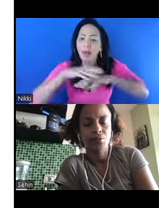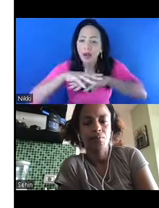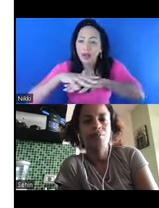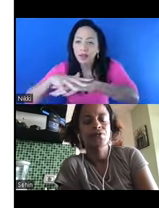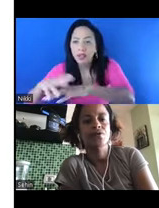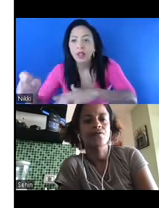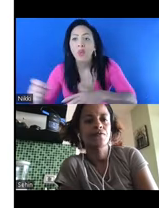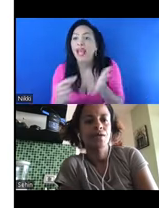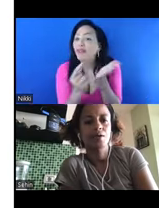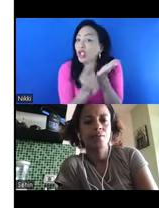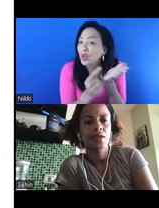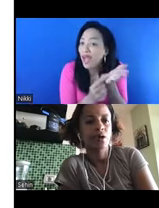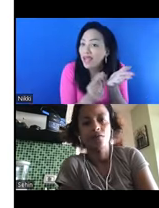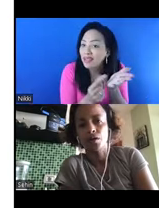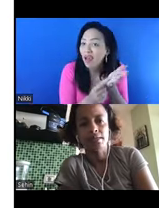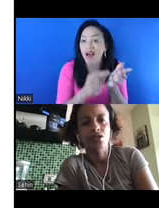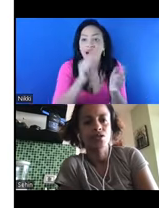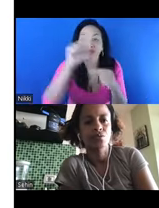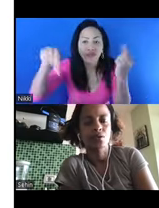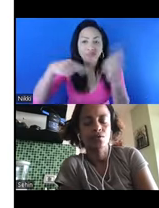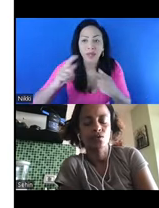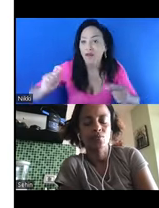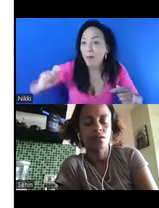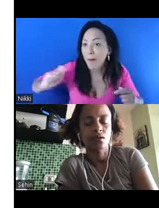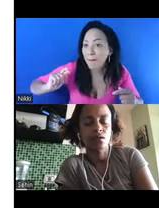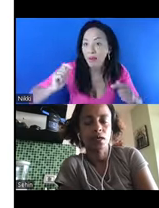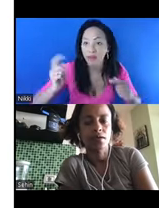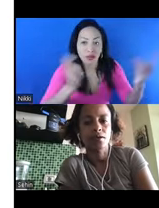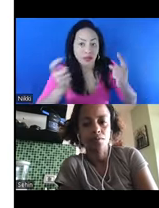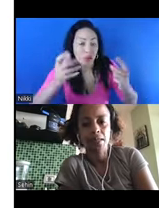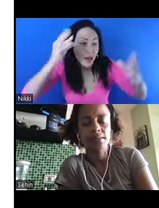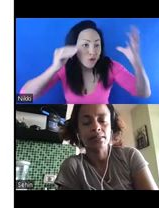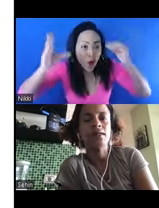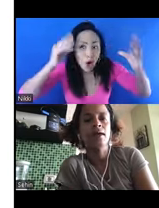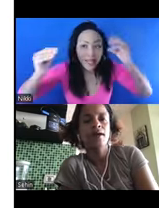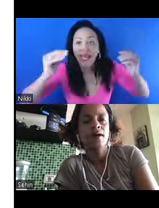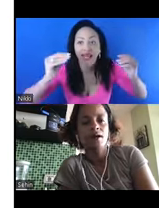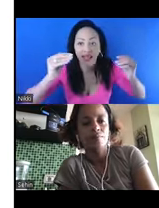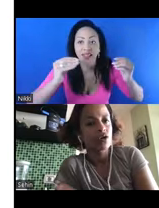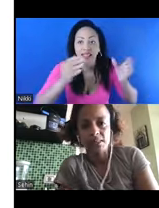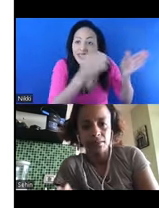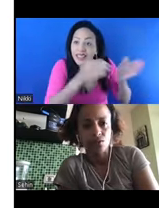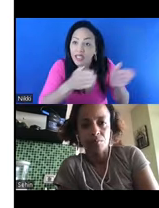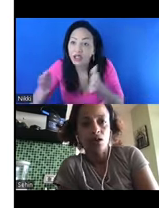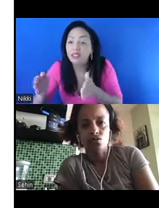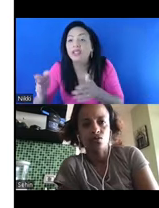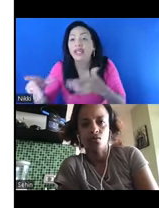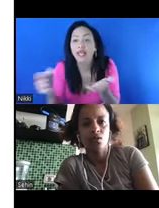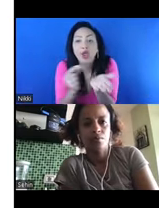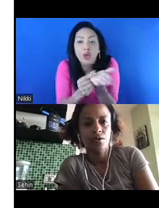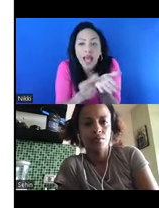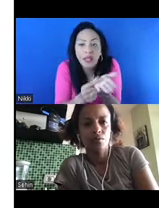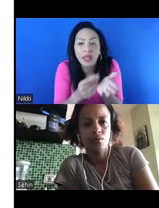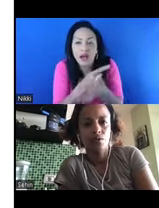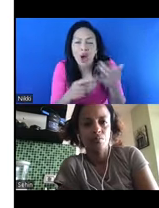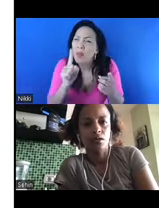we're members of, and we have learning sessions with other groups in Uganda and other places. But obviously this could be a lot stronger.